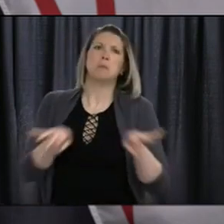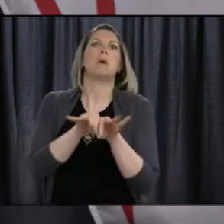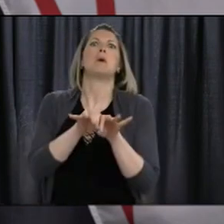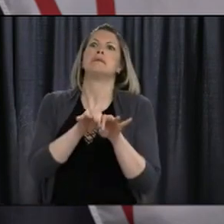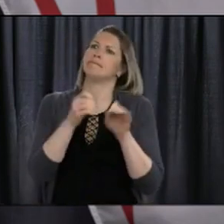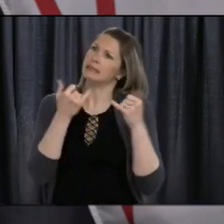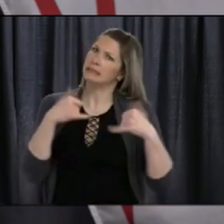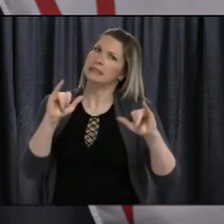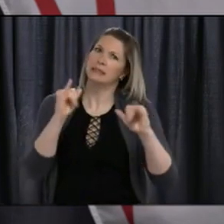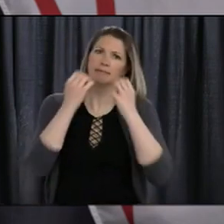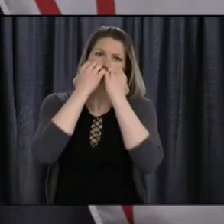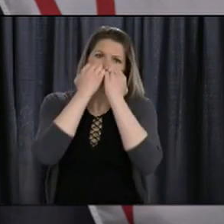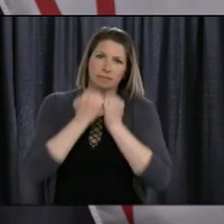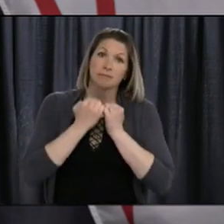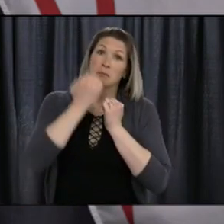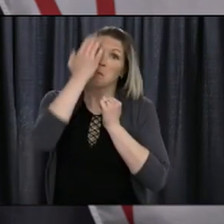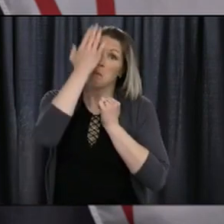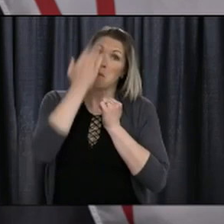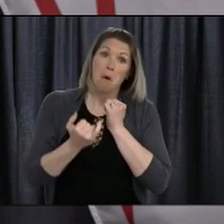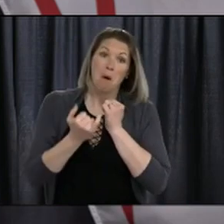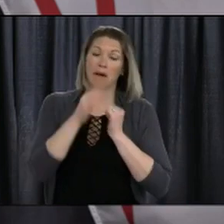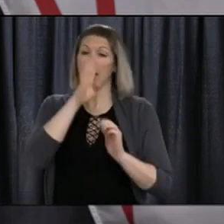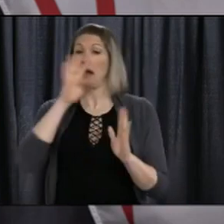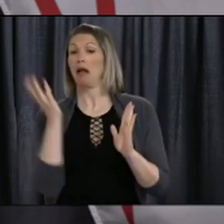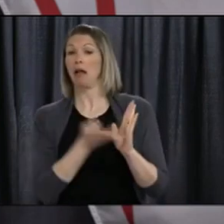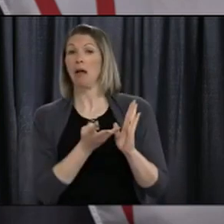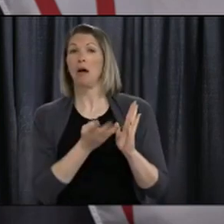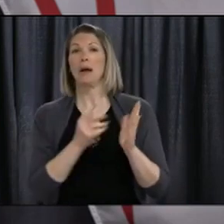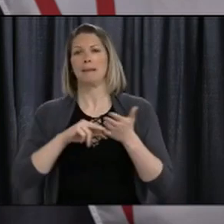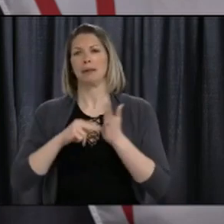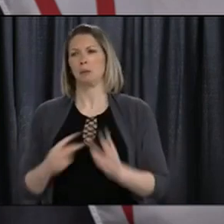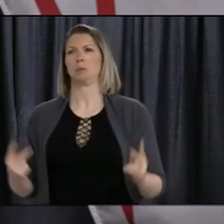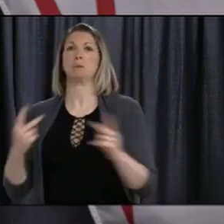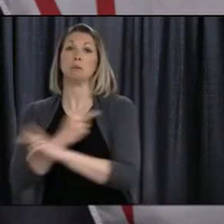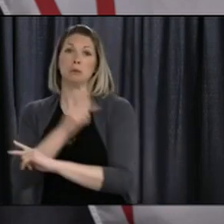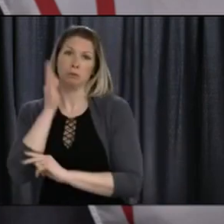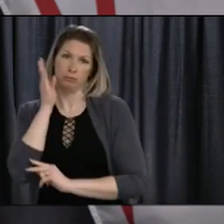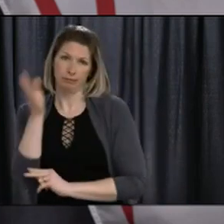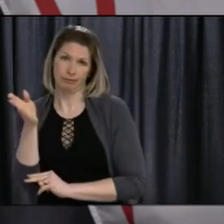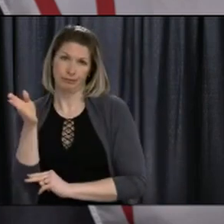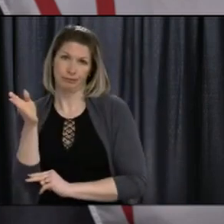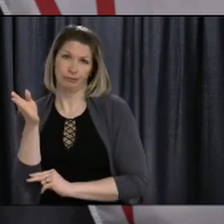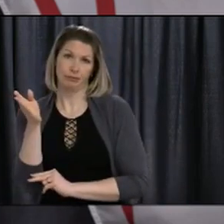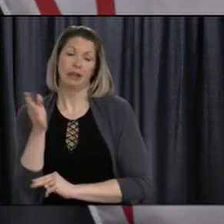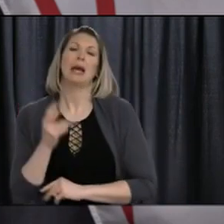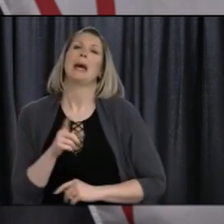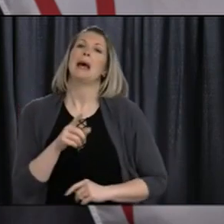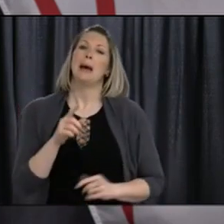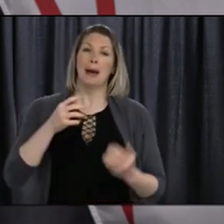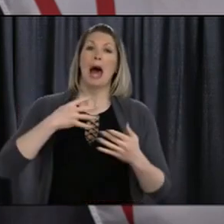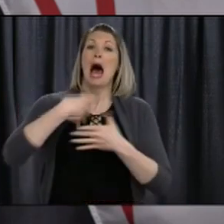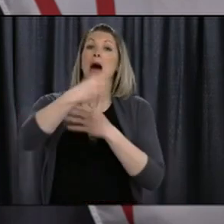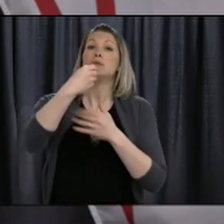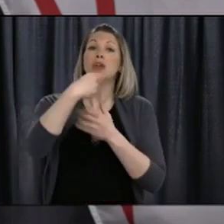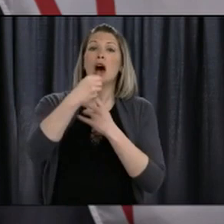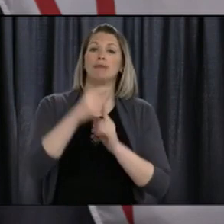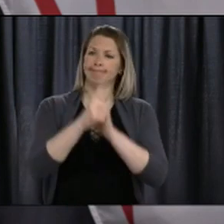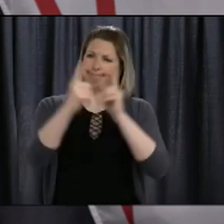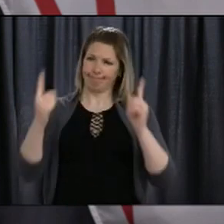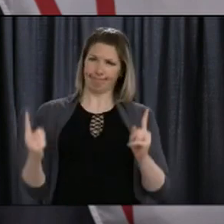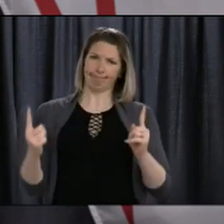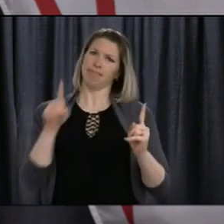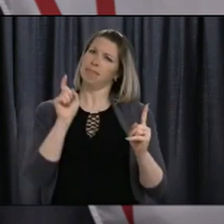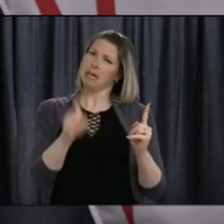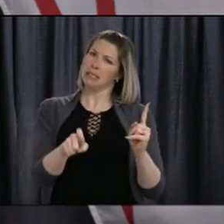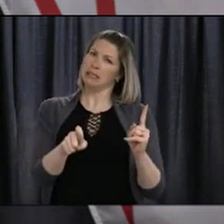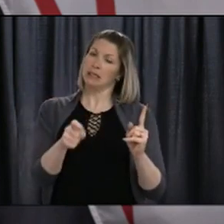phases of COVID-19 in the coming weeks to months. We must continue to maintain our physical distance in public spaces. Stay home if